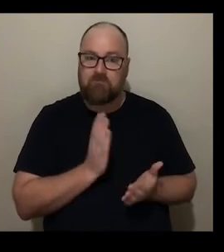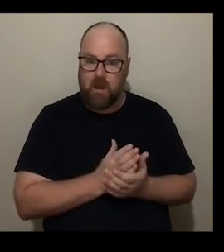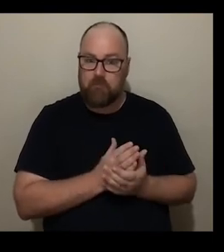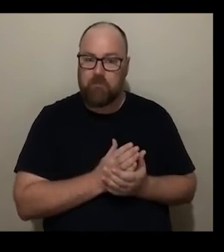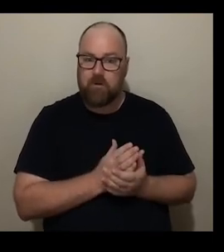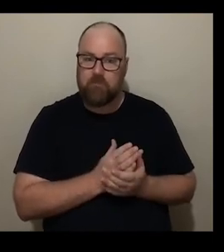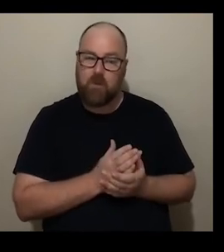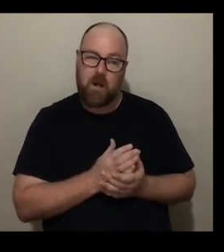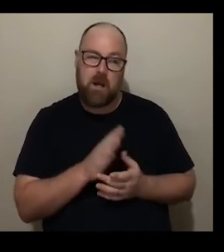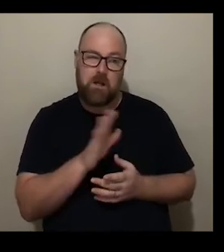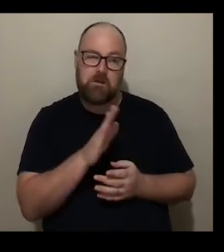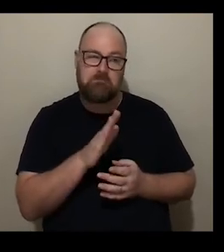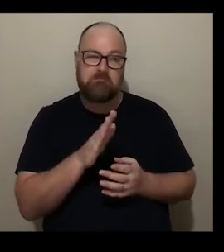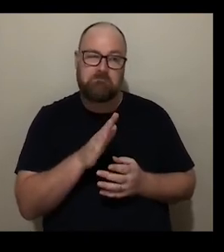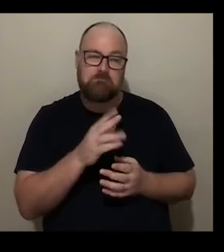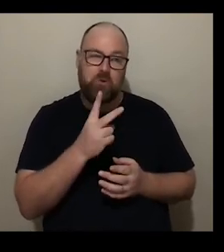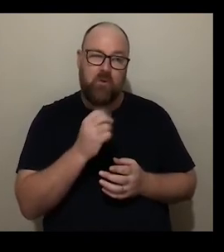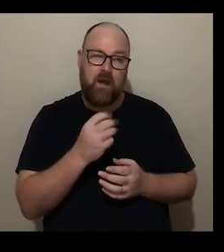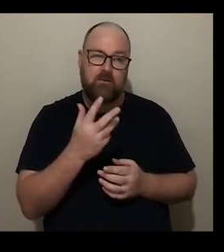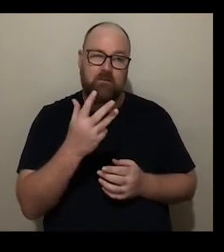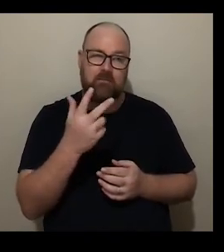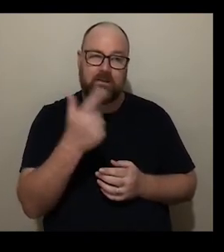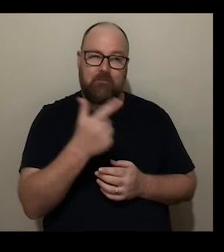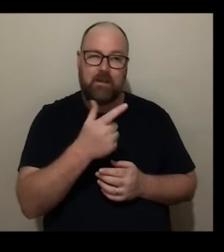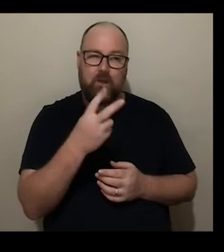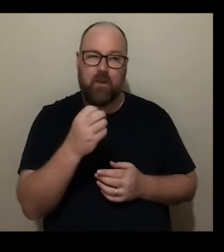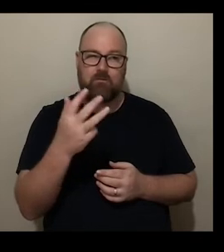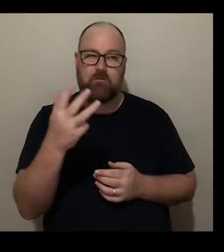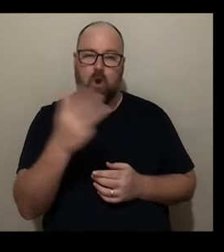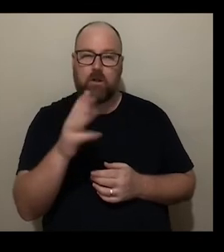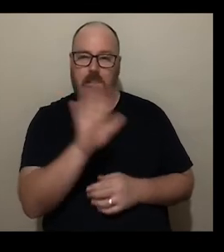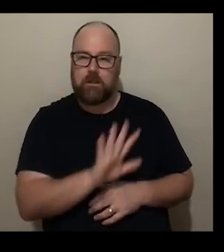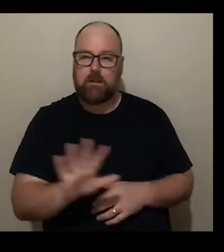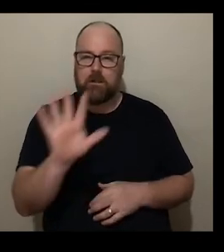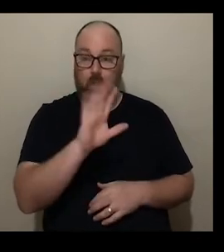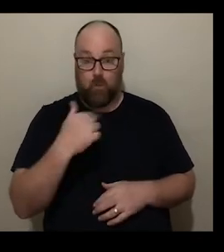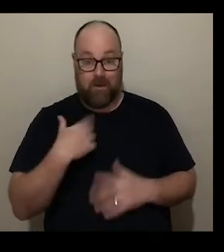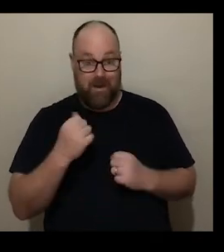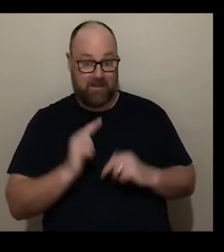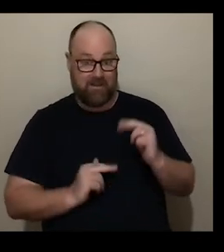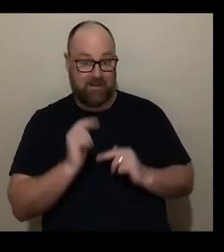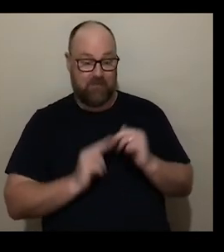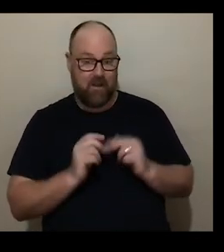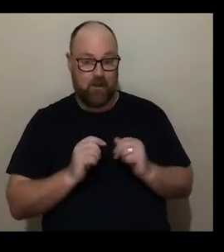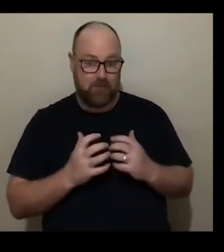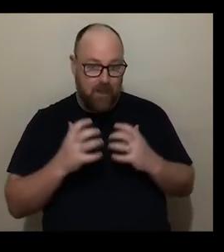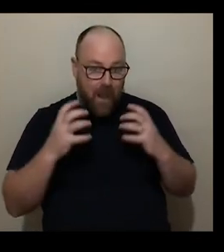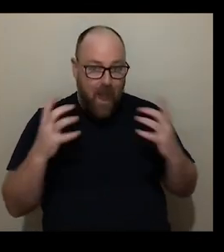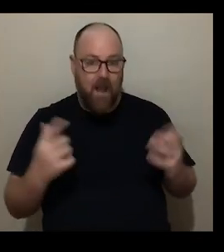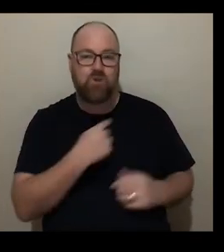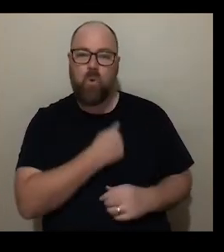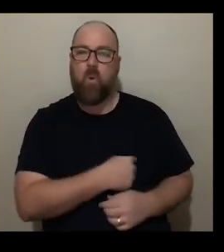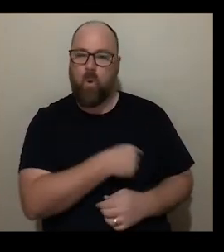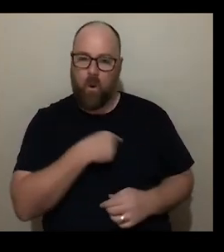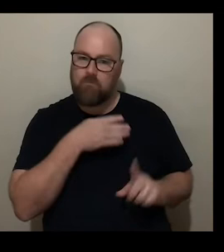of the sort of 2017 to 19 period we had developed large loyal